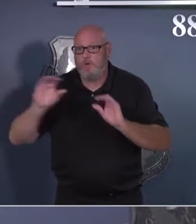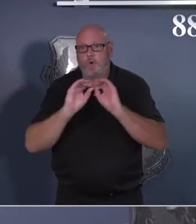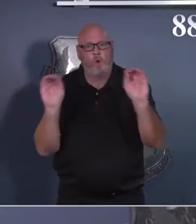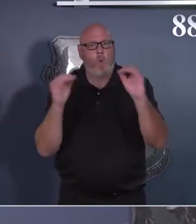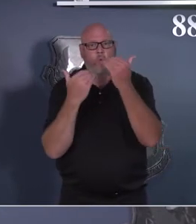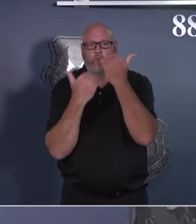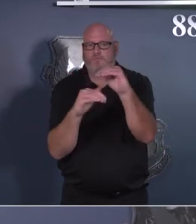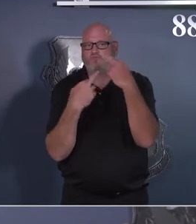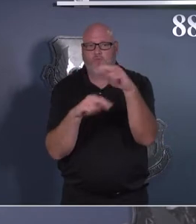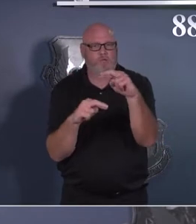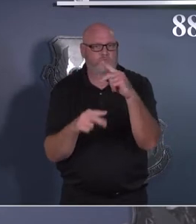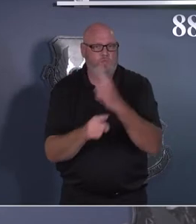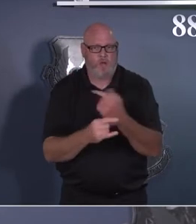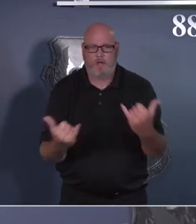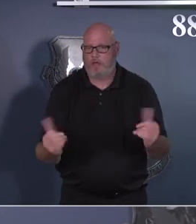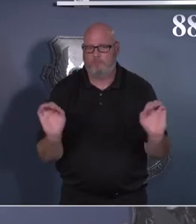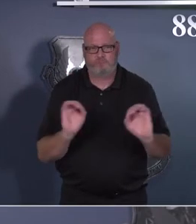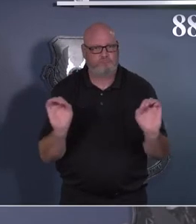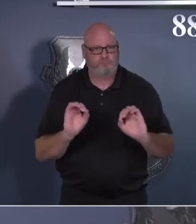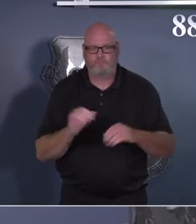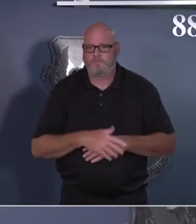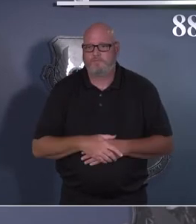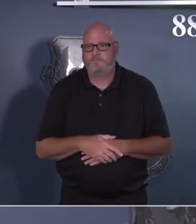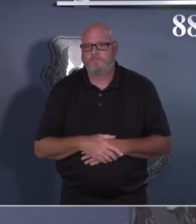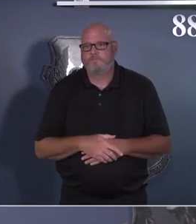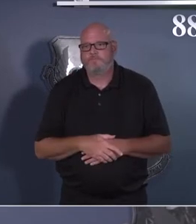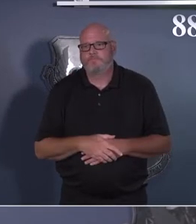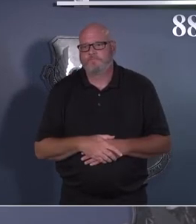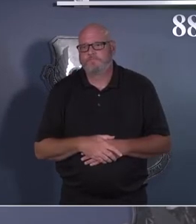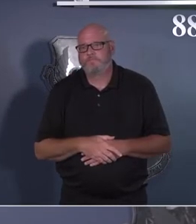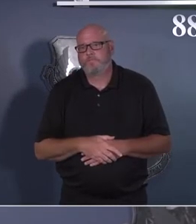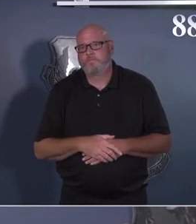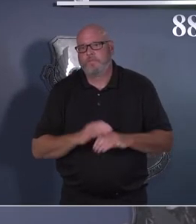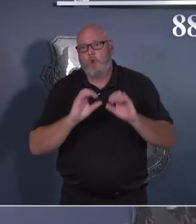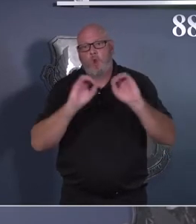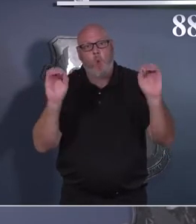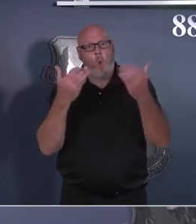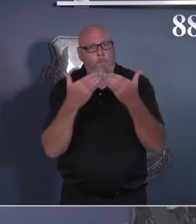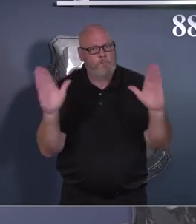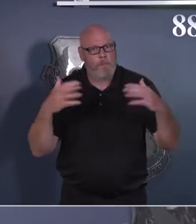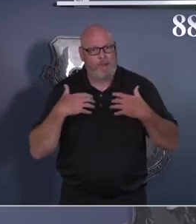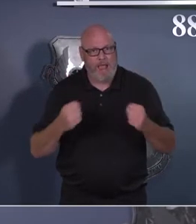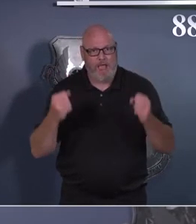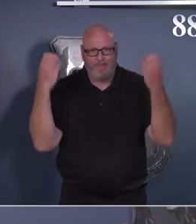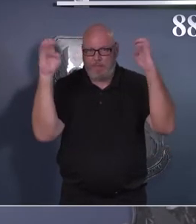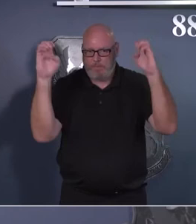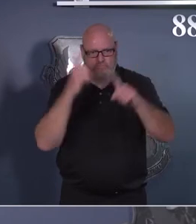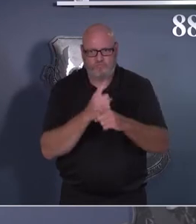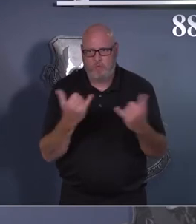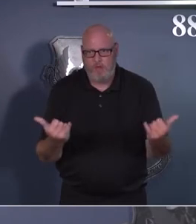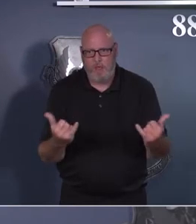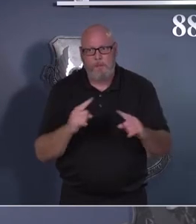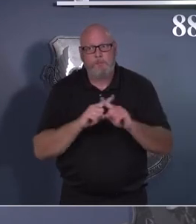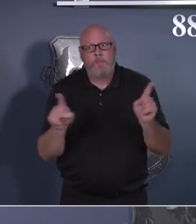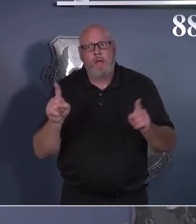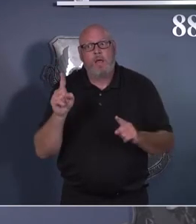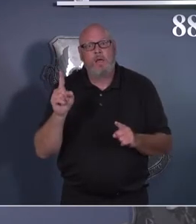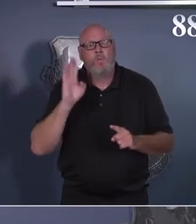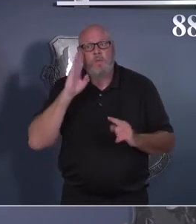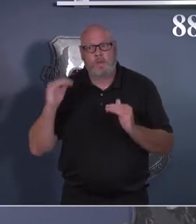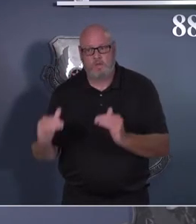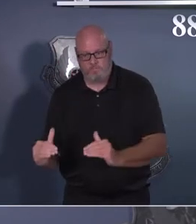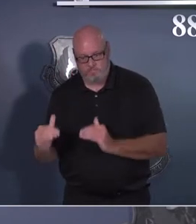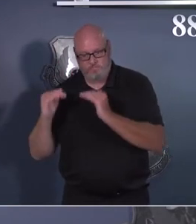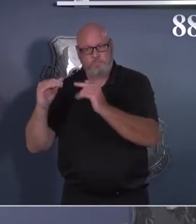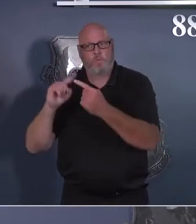declaring a public health emergency. We believe we have the right tools in place. But we are transitioning to Health Protection Condition Bravo to increase